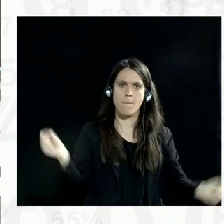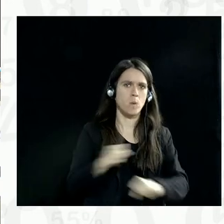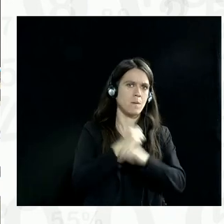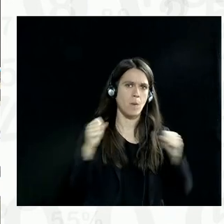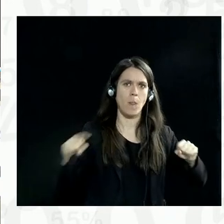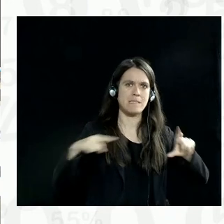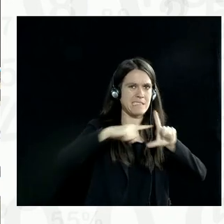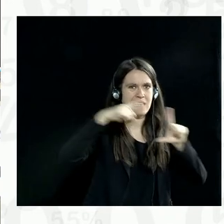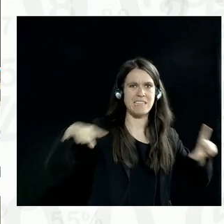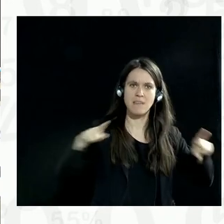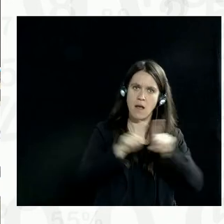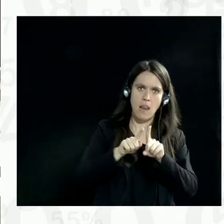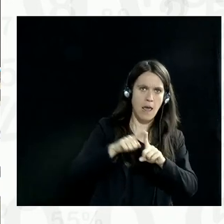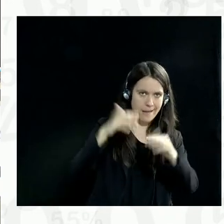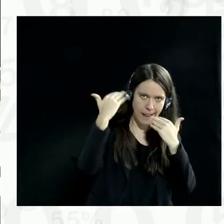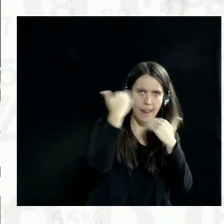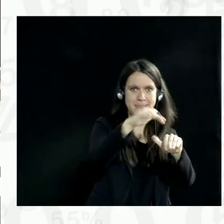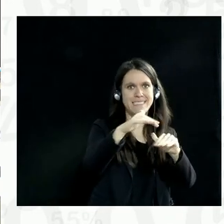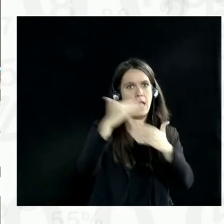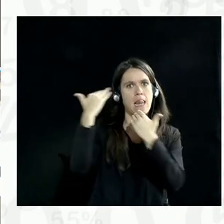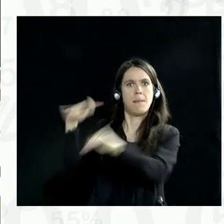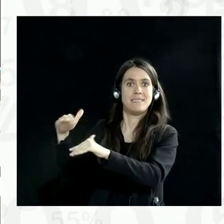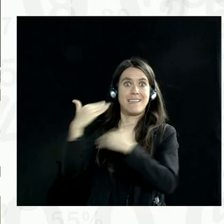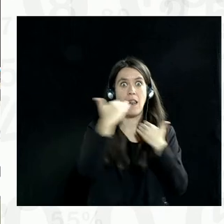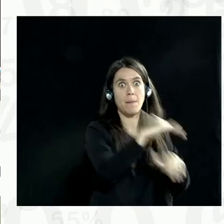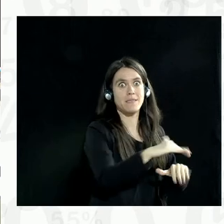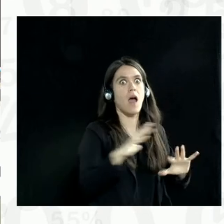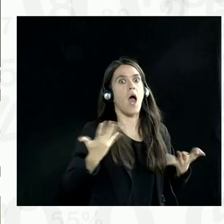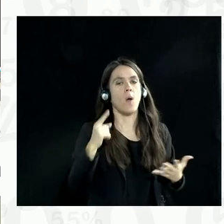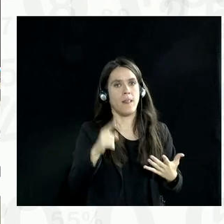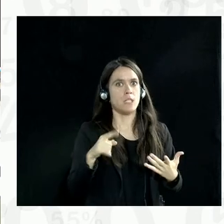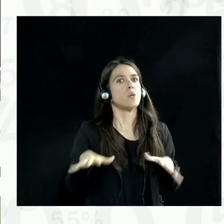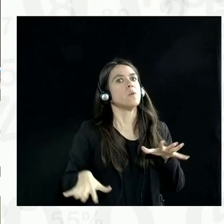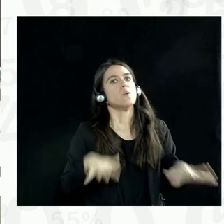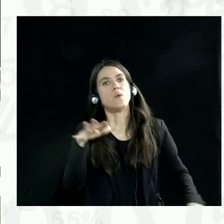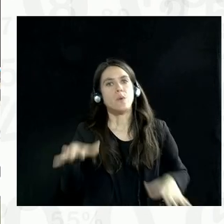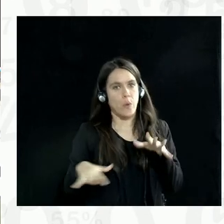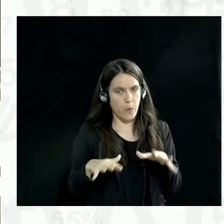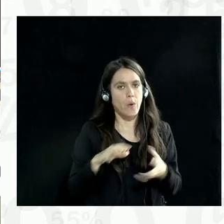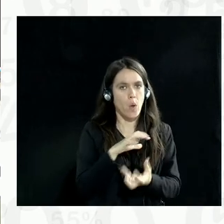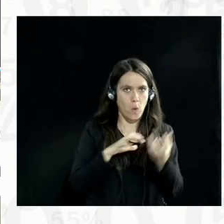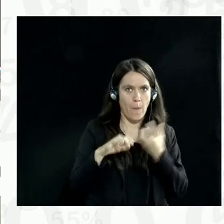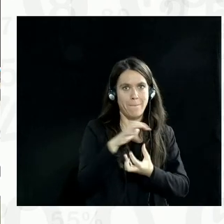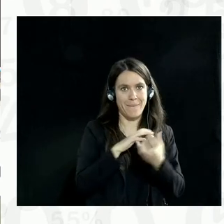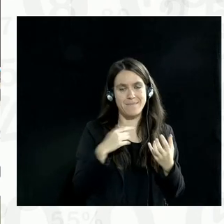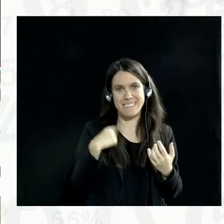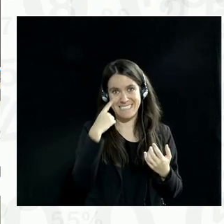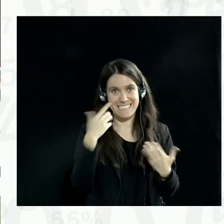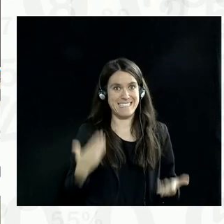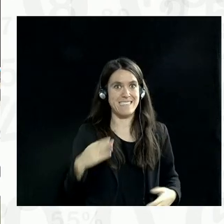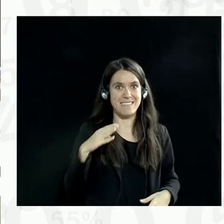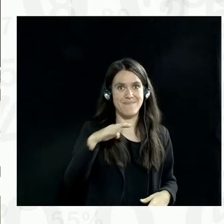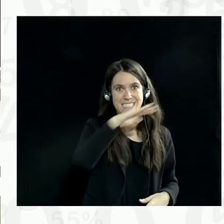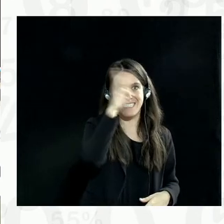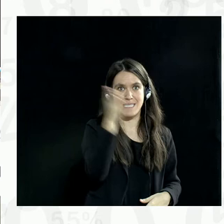This is the limit of your own peers. Who is your boss? So these are some of the things that we are doing in Zambia. I think